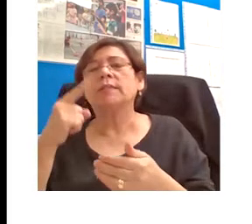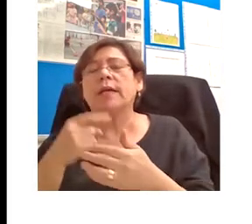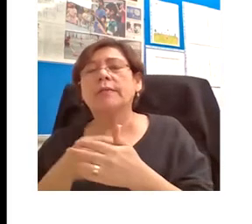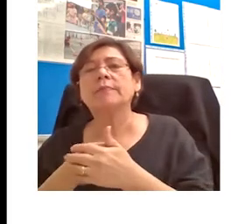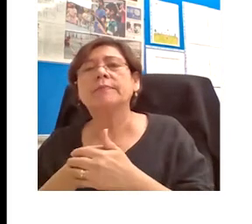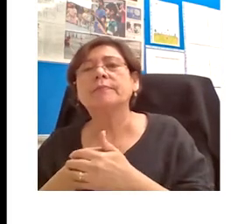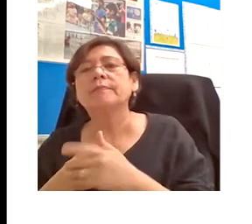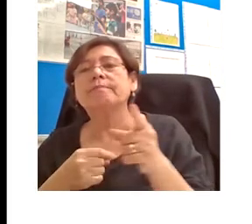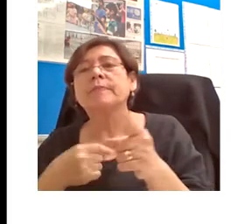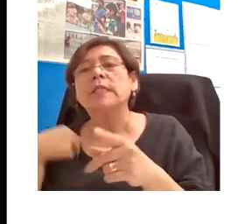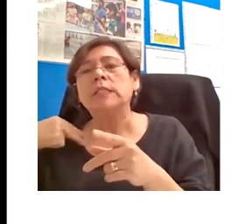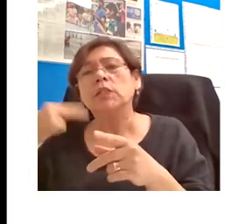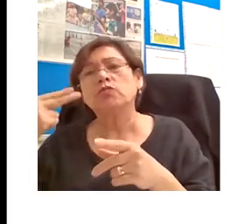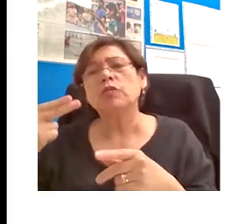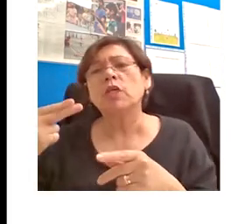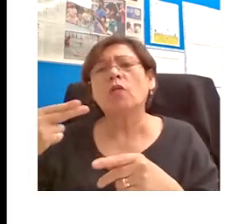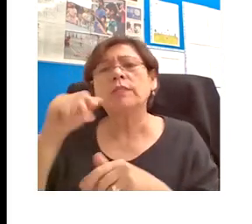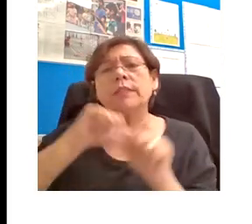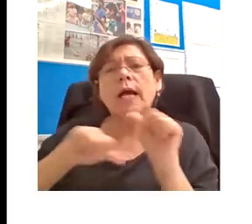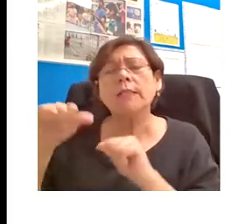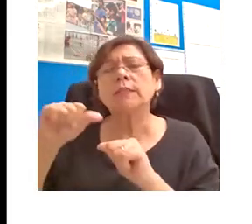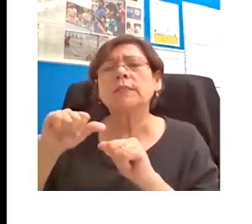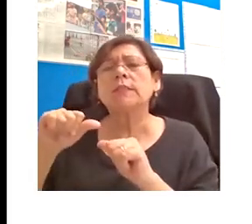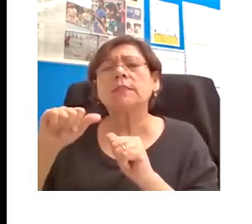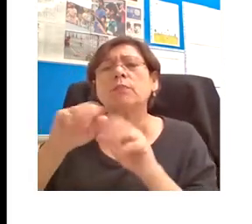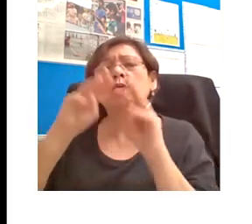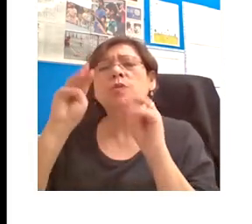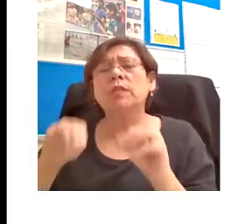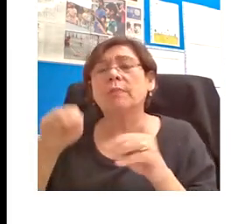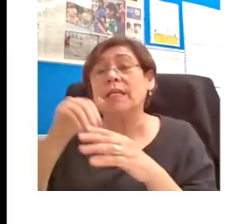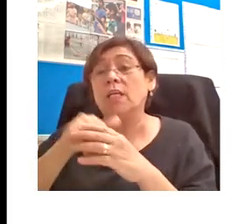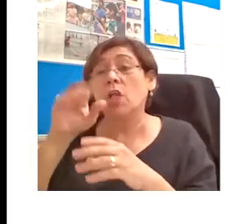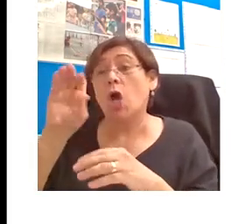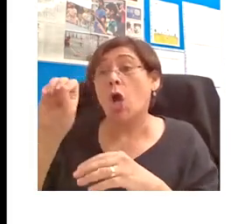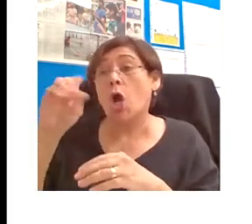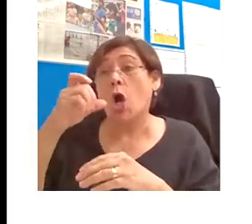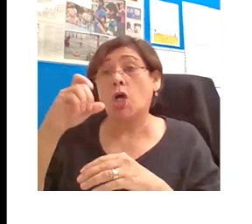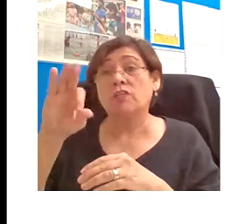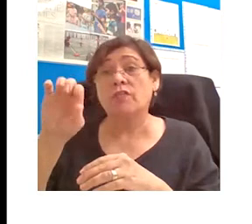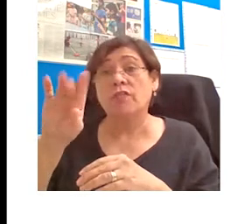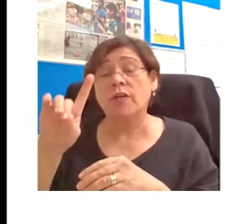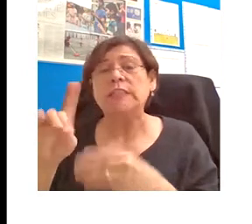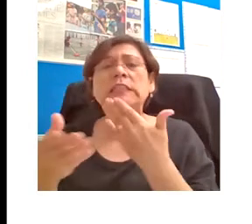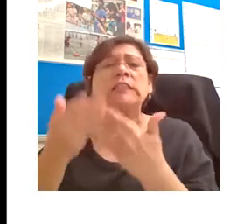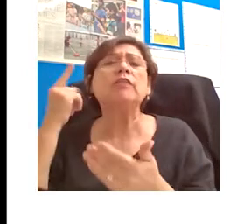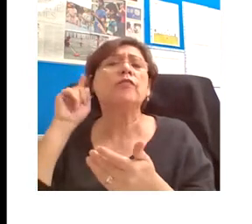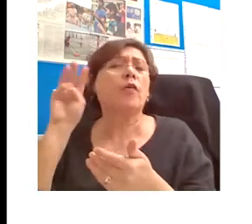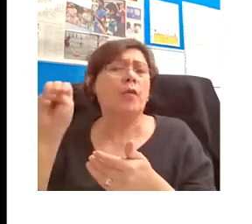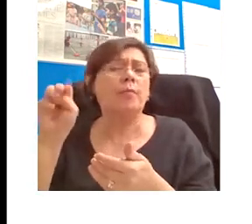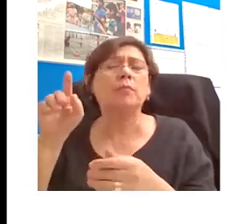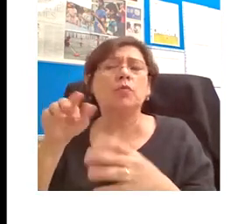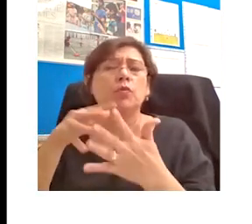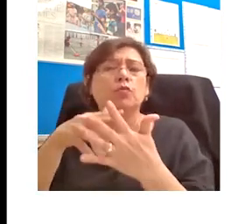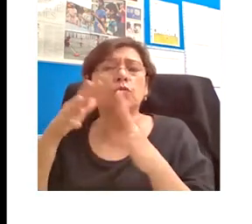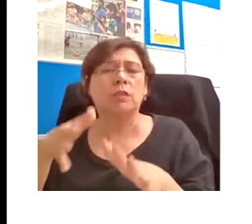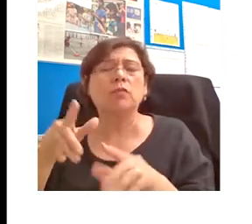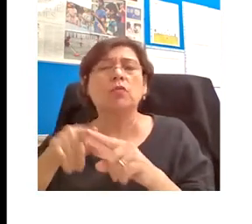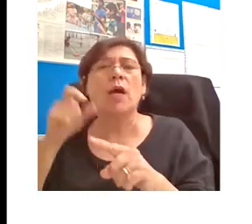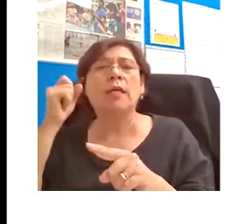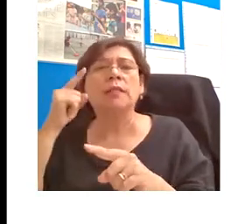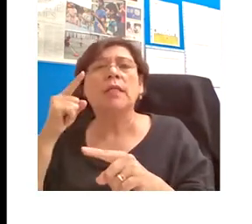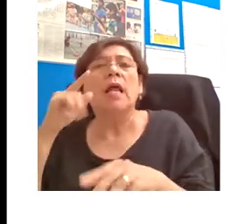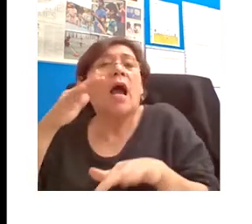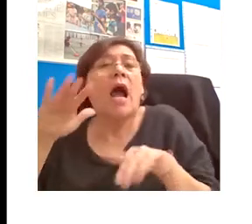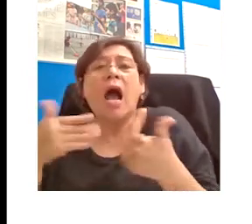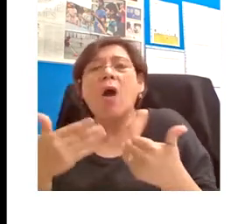the History of Science Museum in Oxford, which provide a much easier access for students to understand what this instrument is designed to do, how